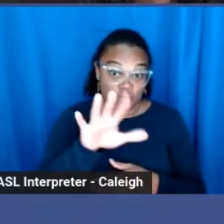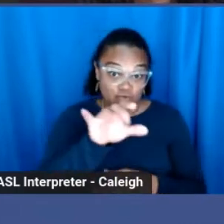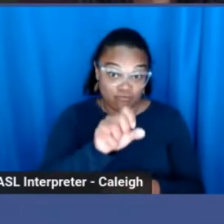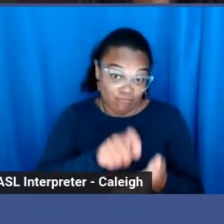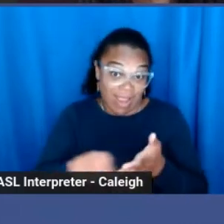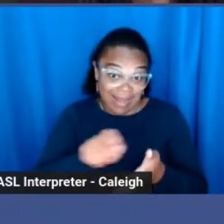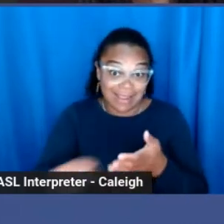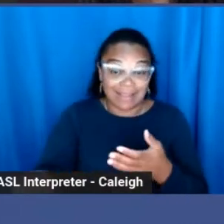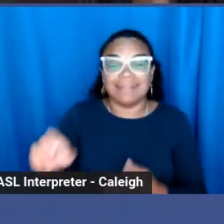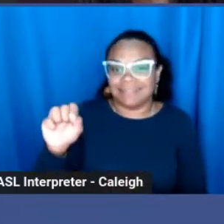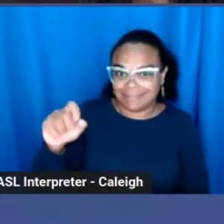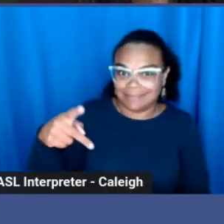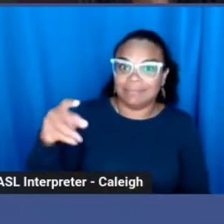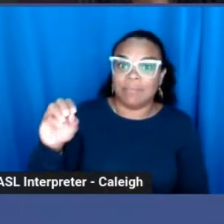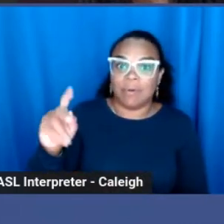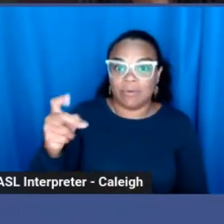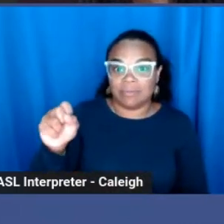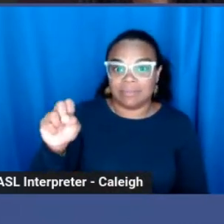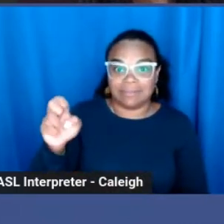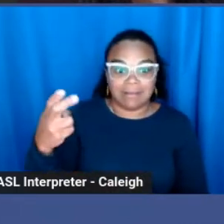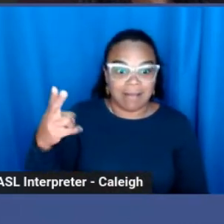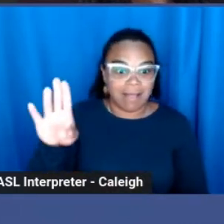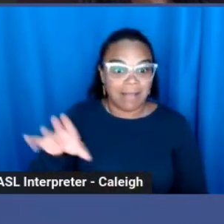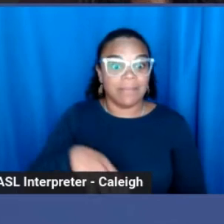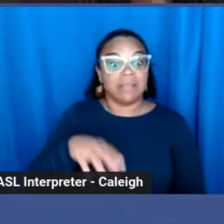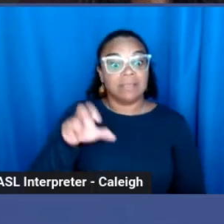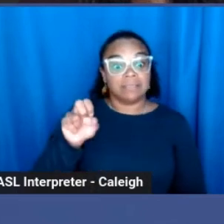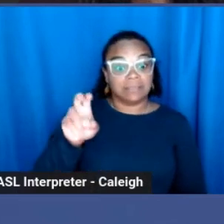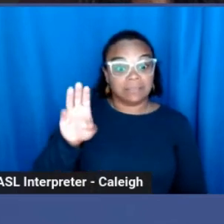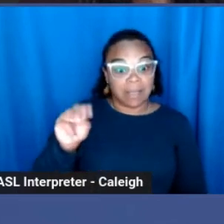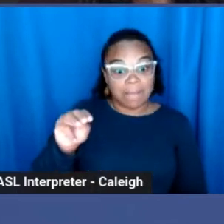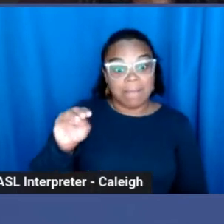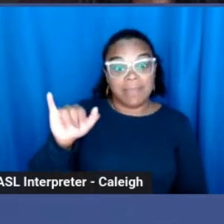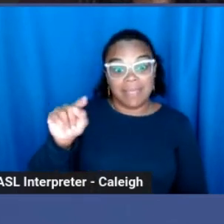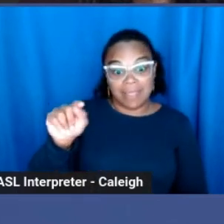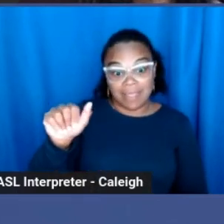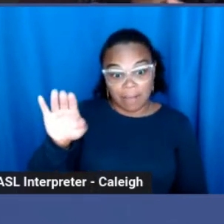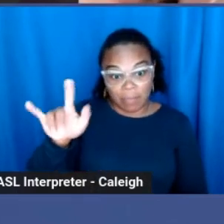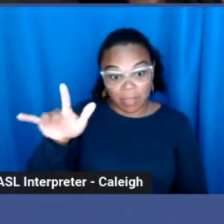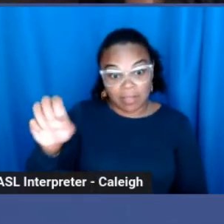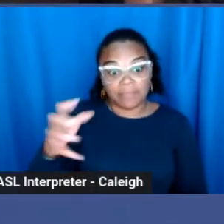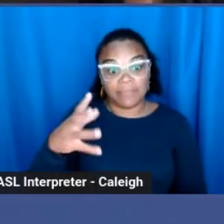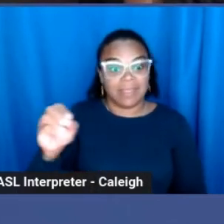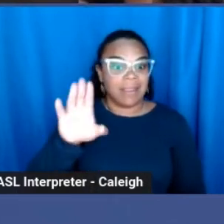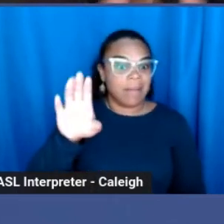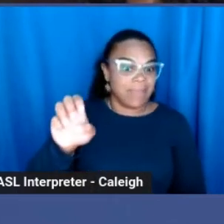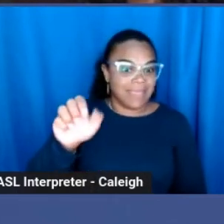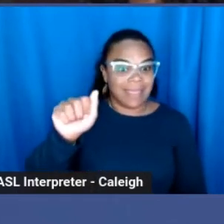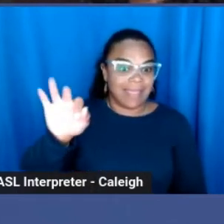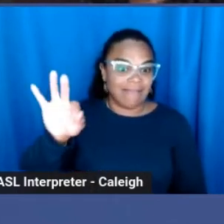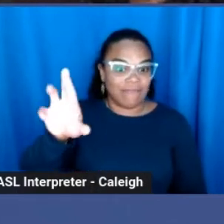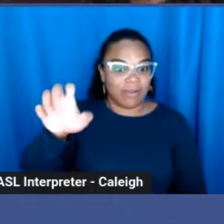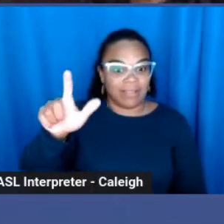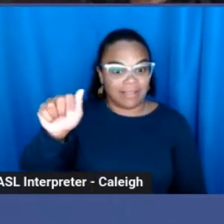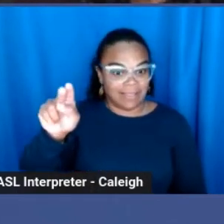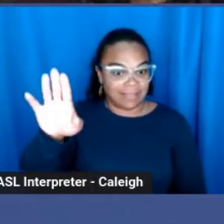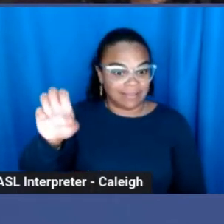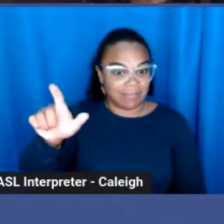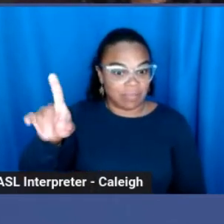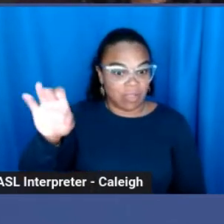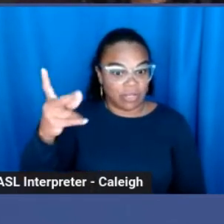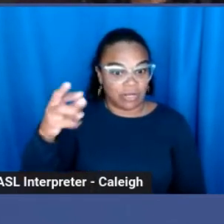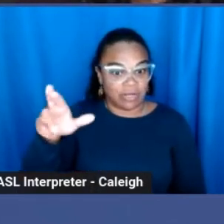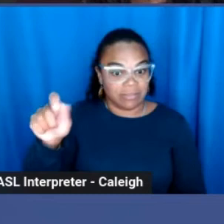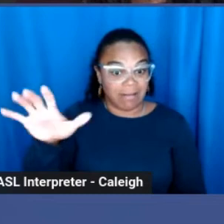Submittable, and BeAFreelanceBlogger.com. There are many others, but these are some spaces